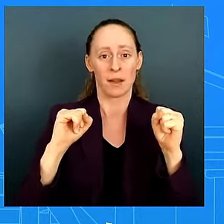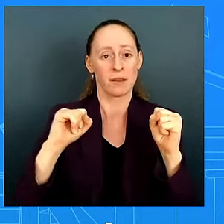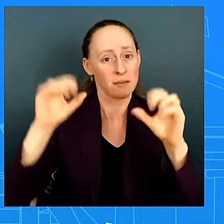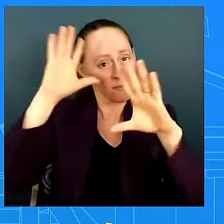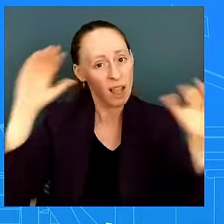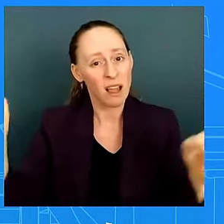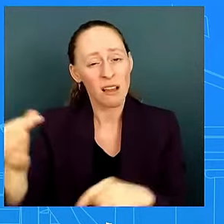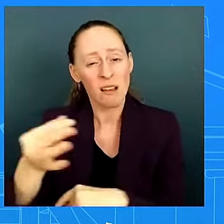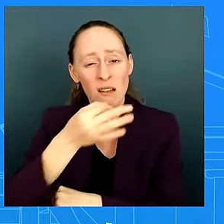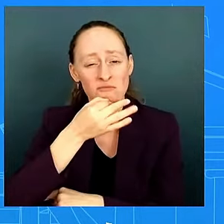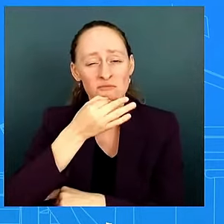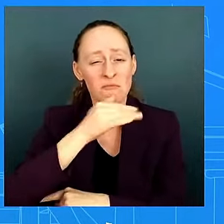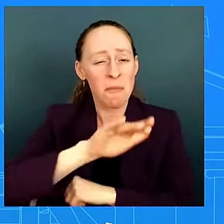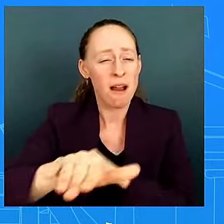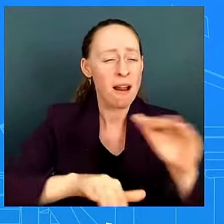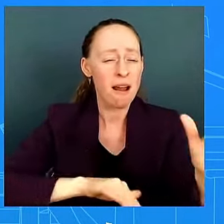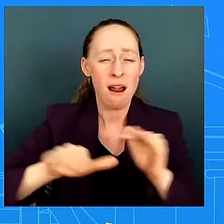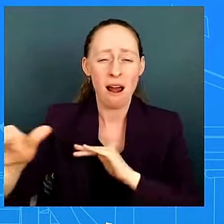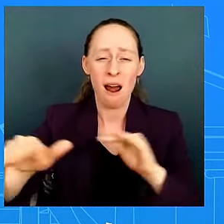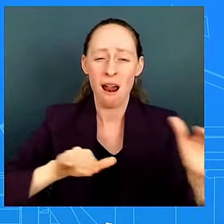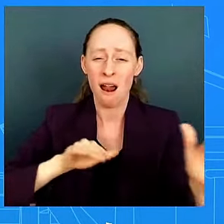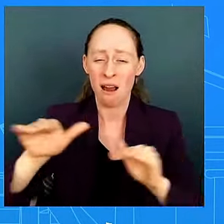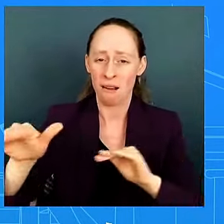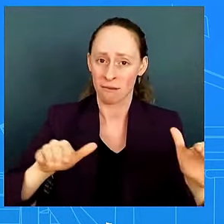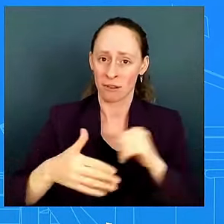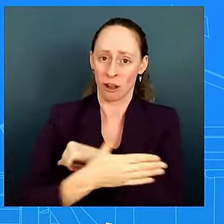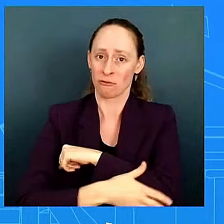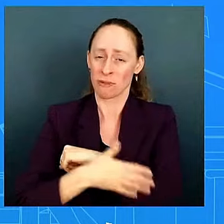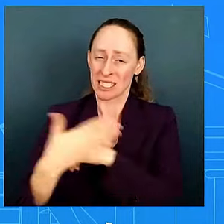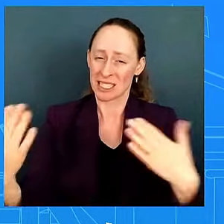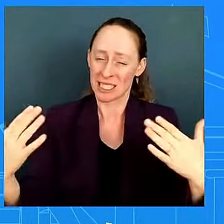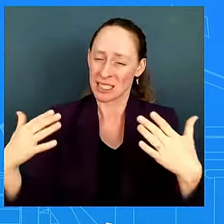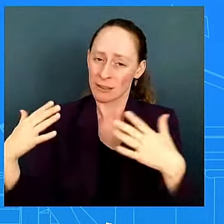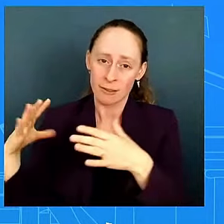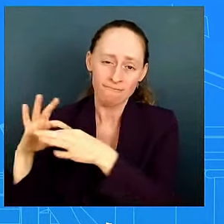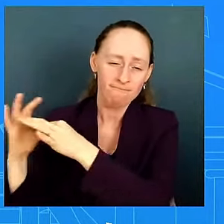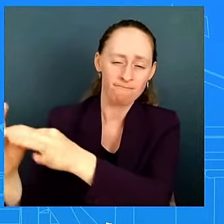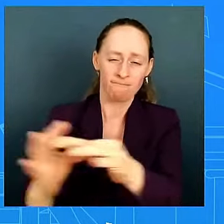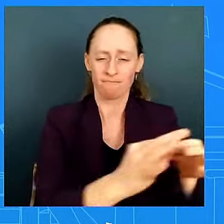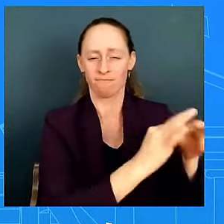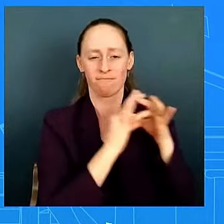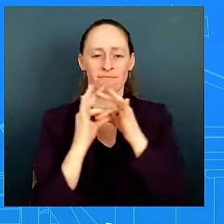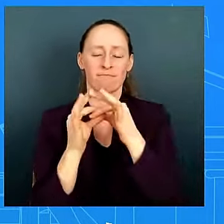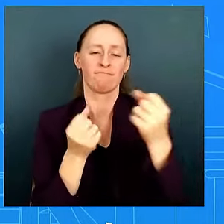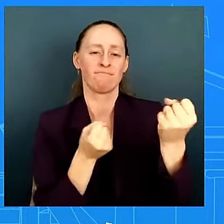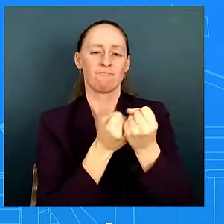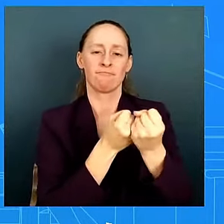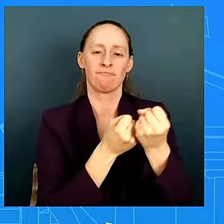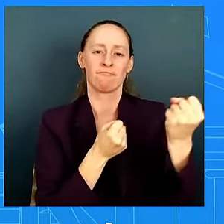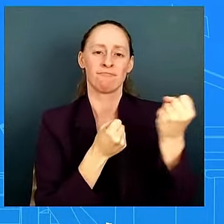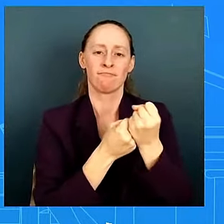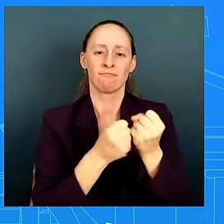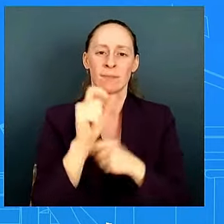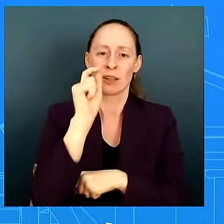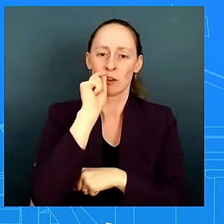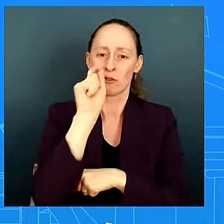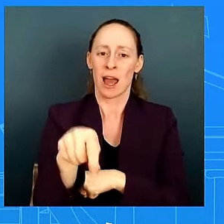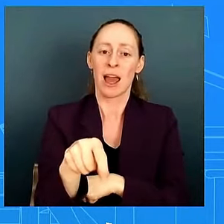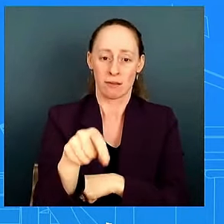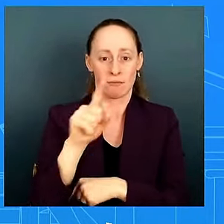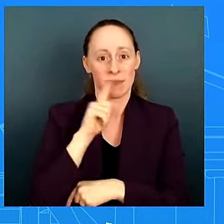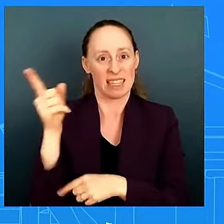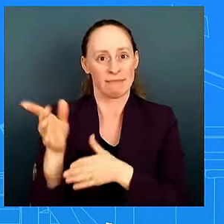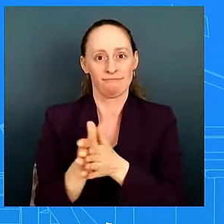support their fight and so uh so look i will say that the president is looking forward uh certainly to hosting the leaders of our